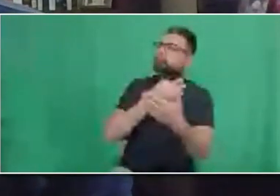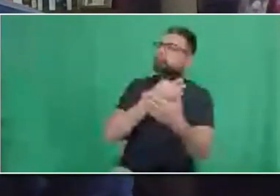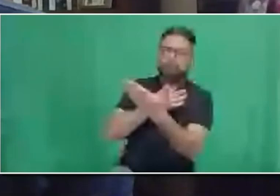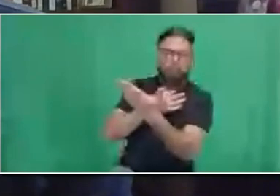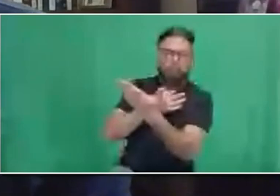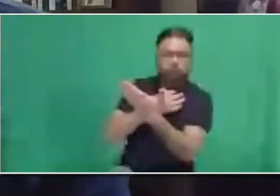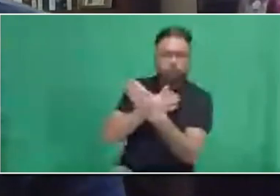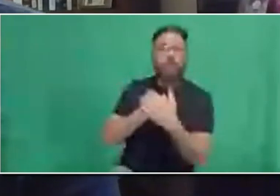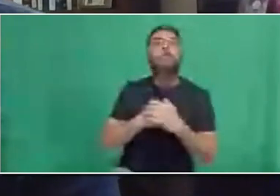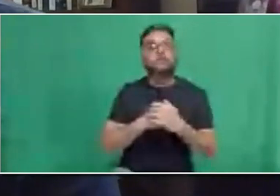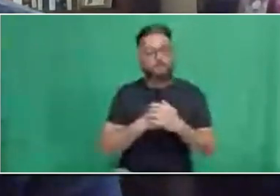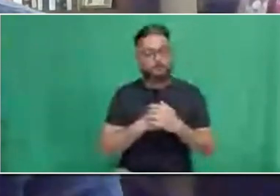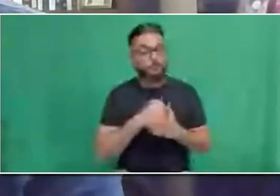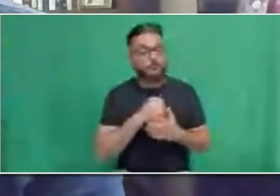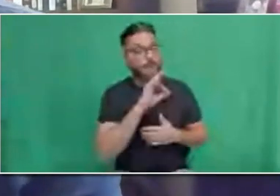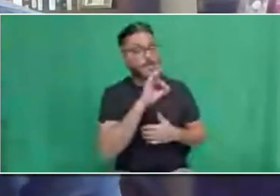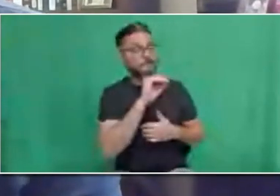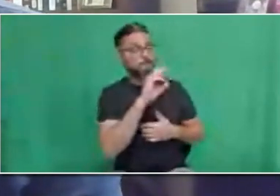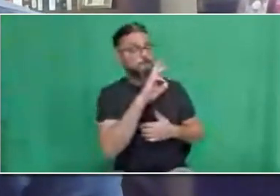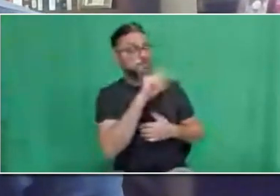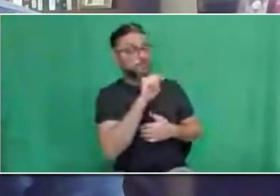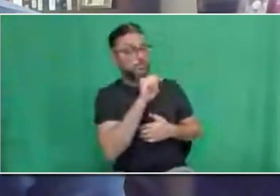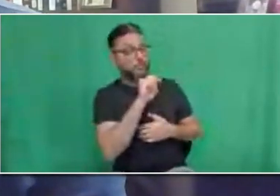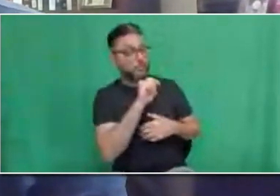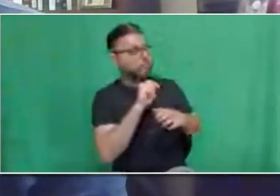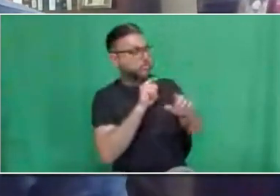Okay, great. It looks like everything is working.